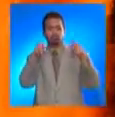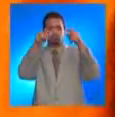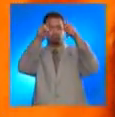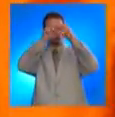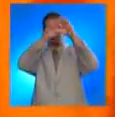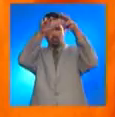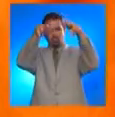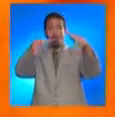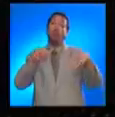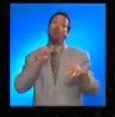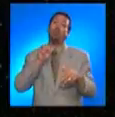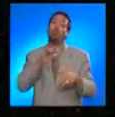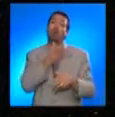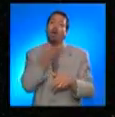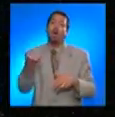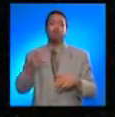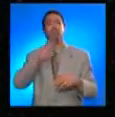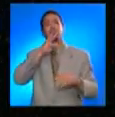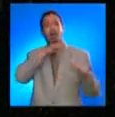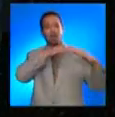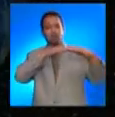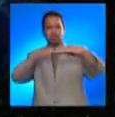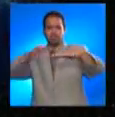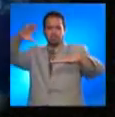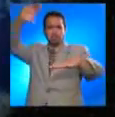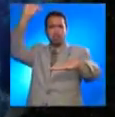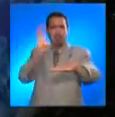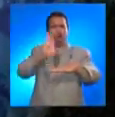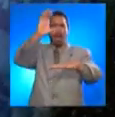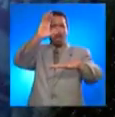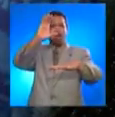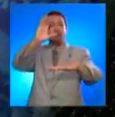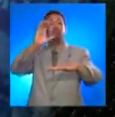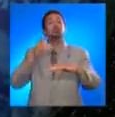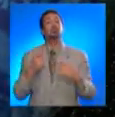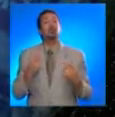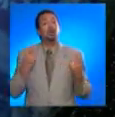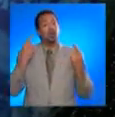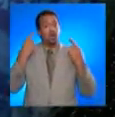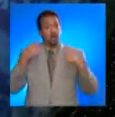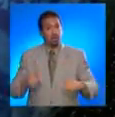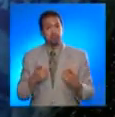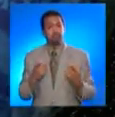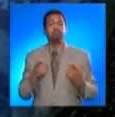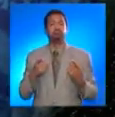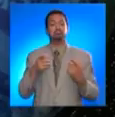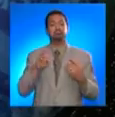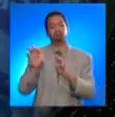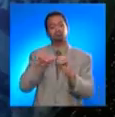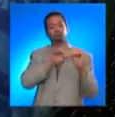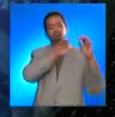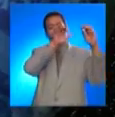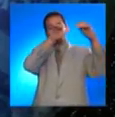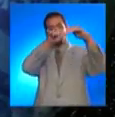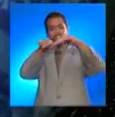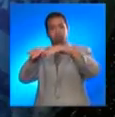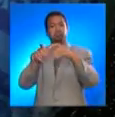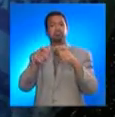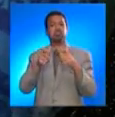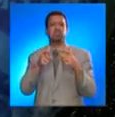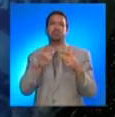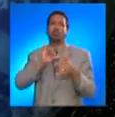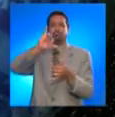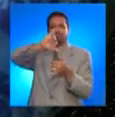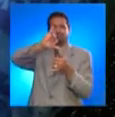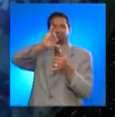volcanic eruptions, and an impact by an object in the ocean. Tsunamis produced by these phenomena tend to be very large close